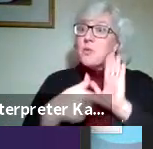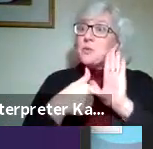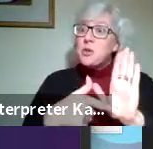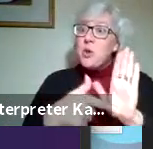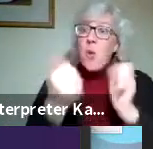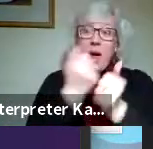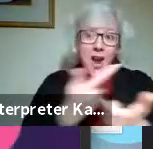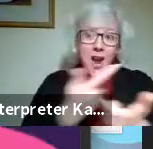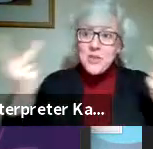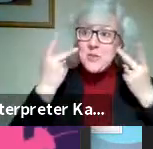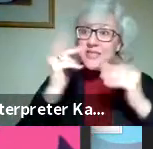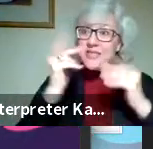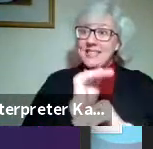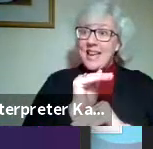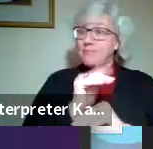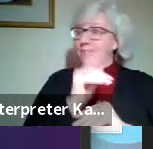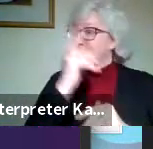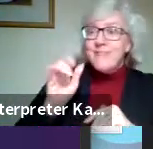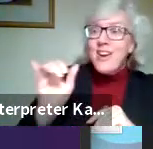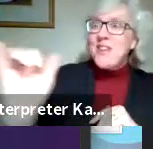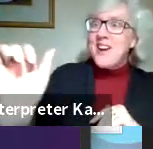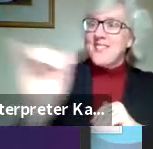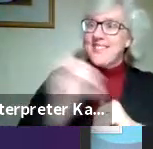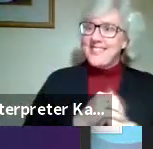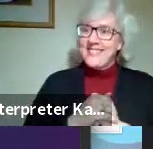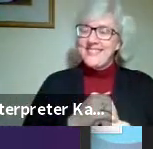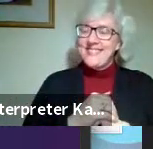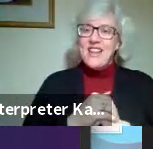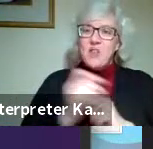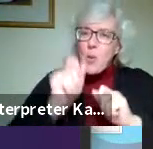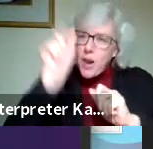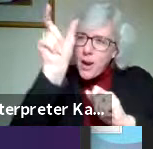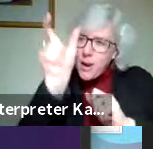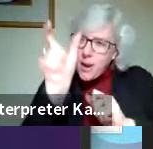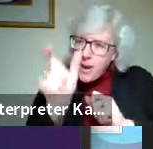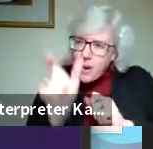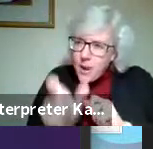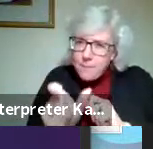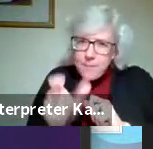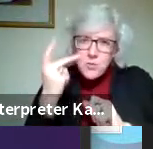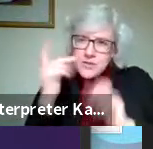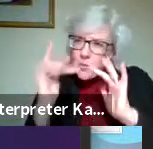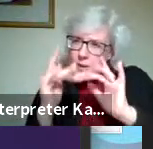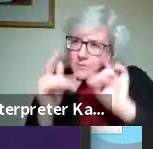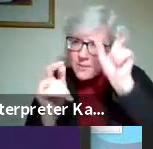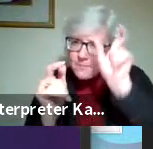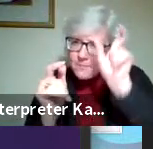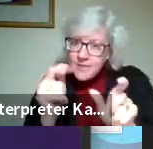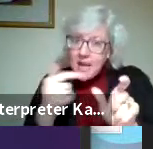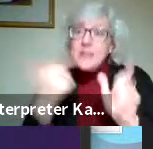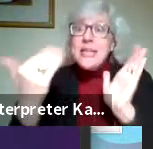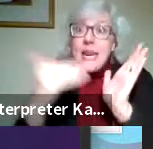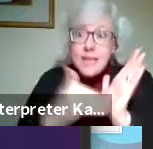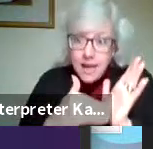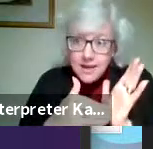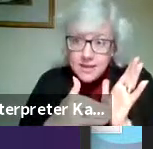tonight, probably in perpetuity. If you scroll to the design show website, now I'm going to repeat this.